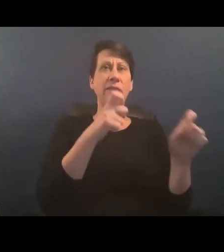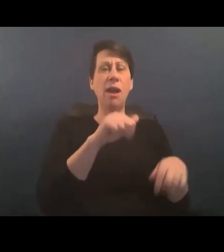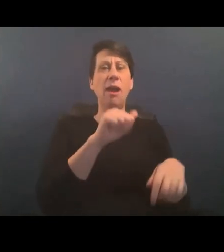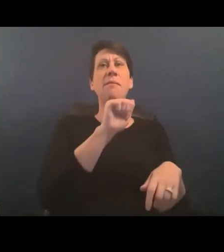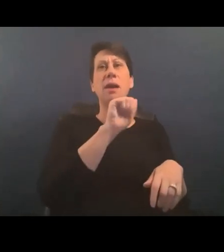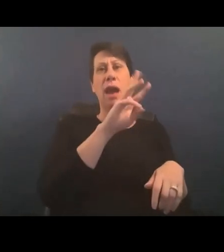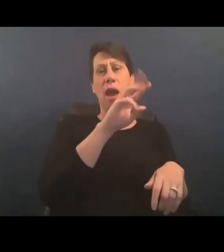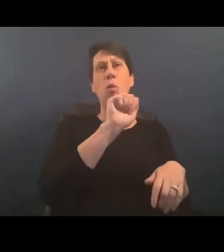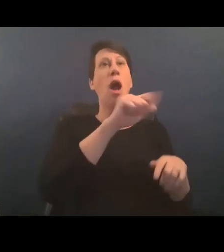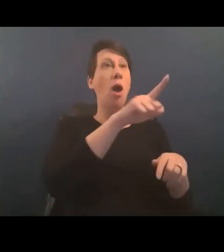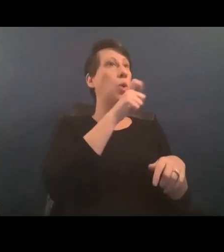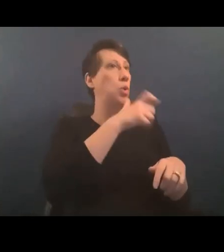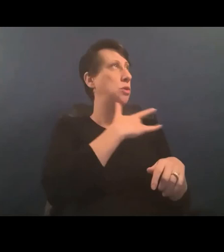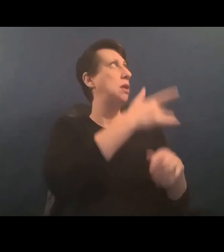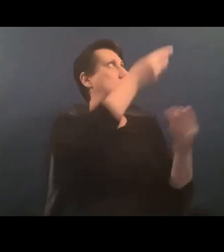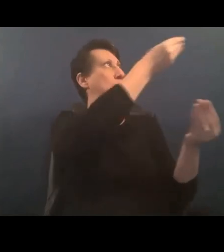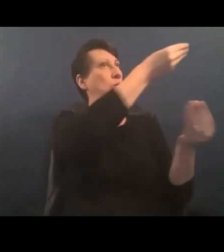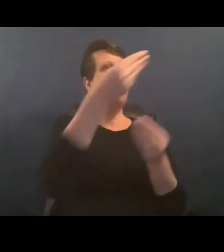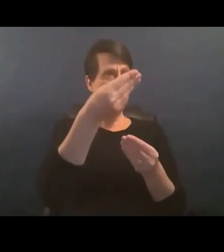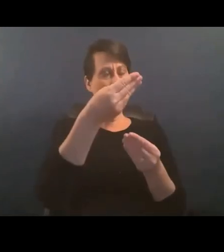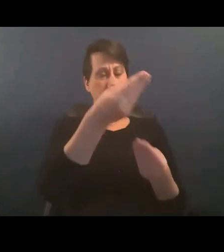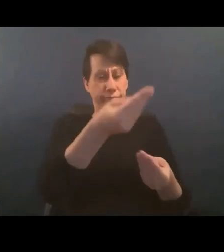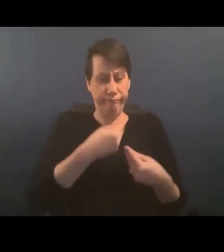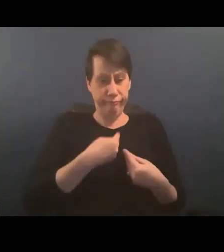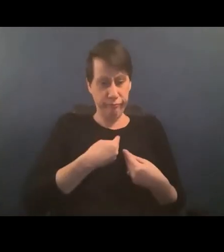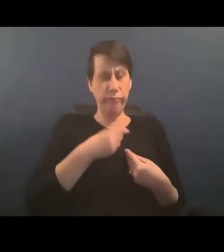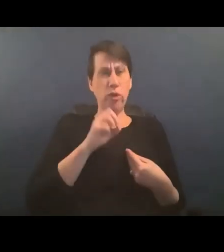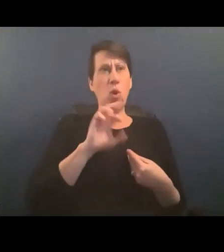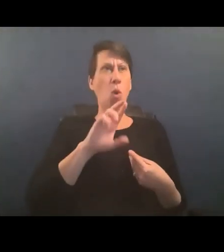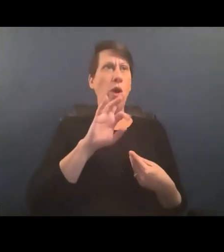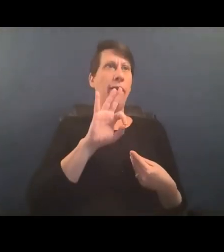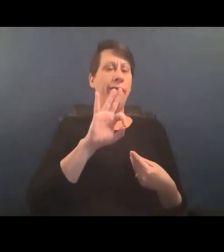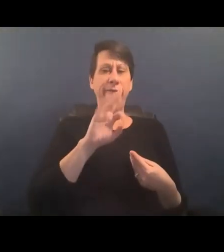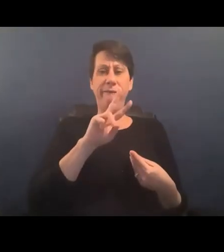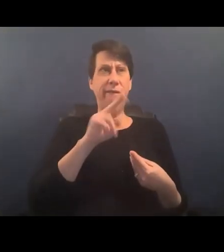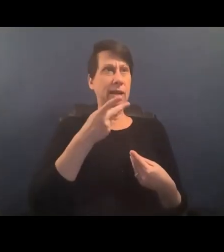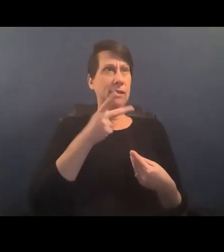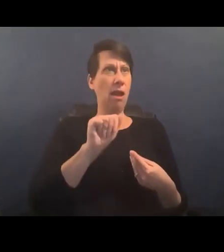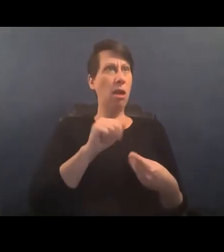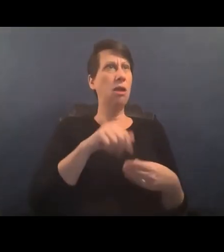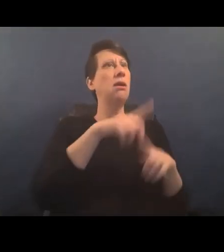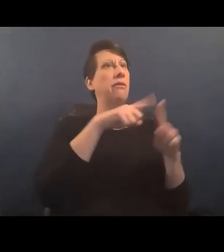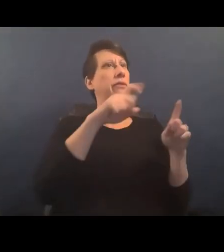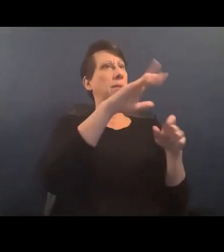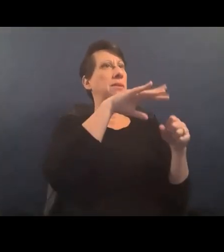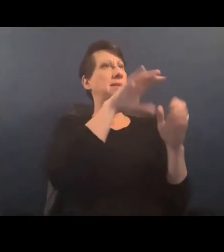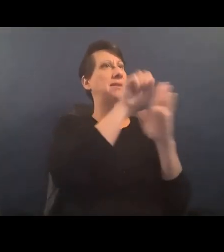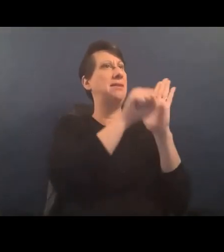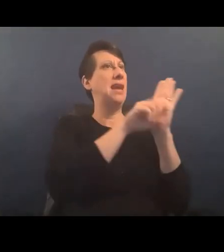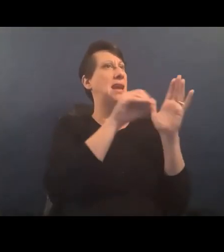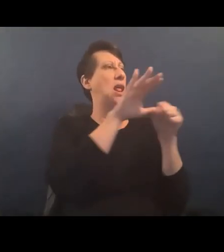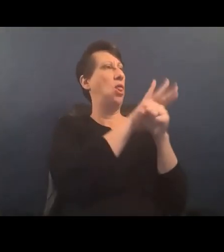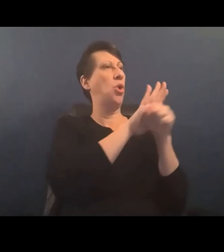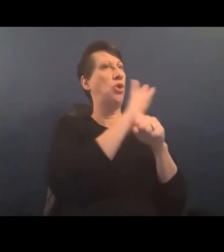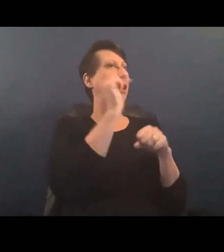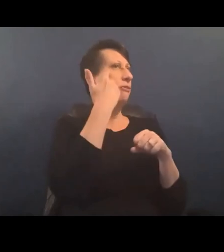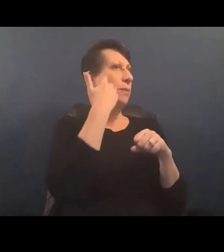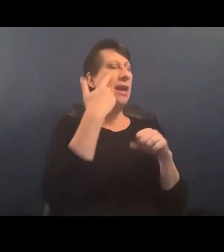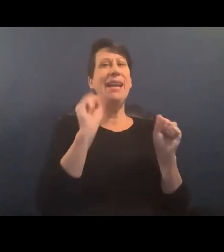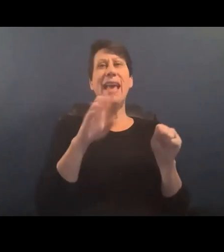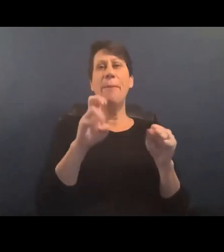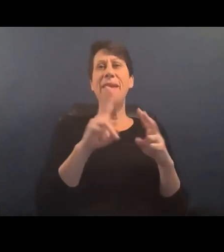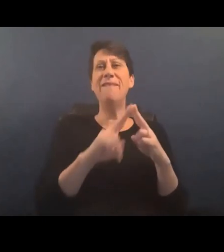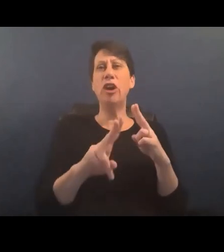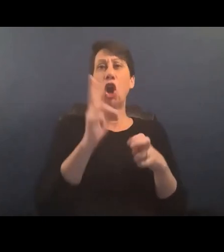our states and local governments or through fipsa that comes down through our state and local governments um and so it can be really